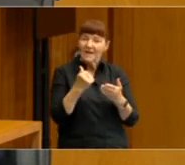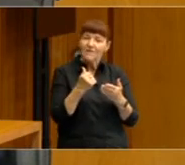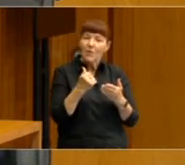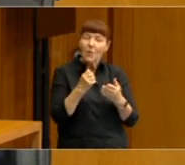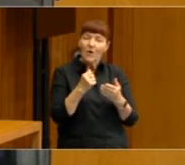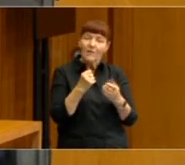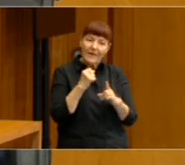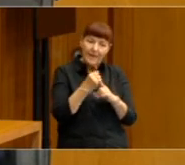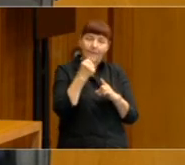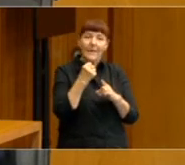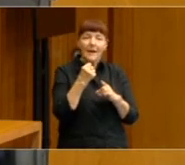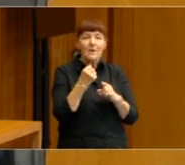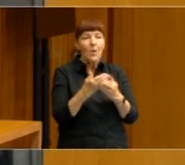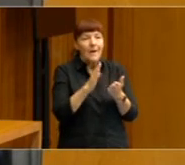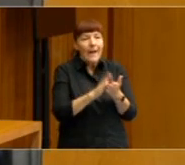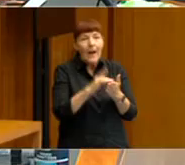on how people voted.